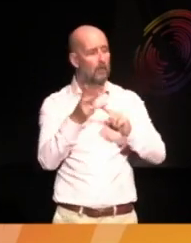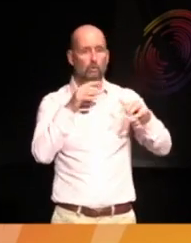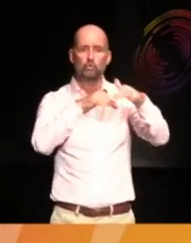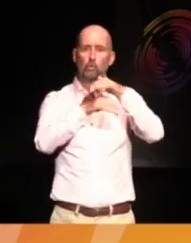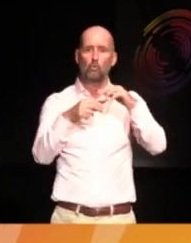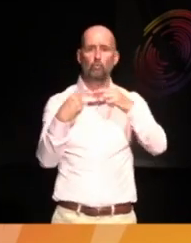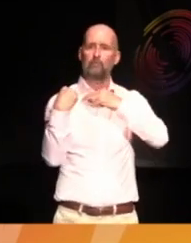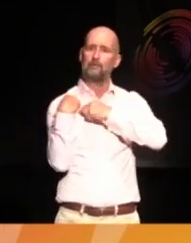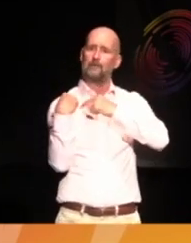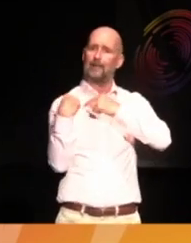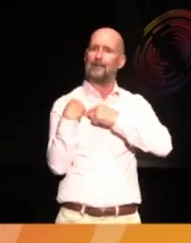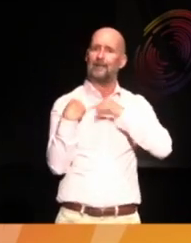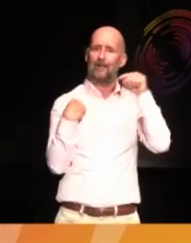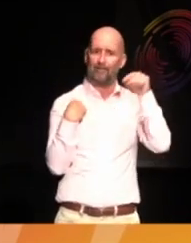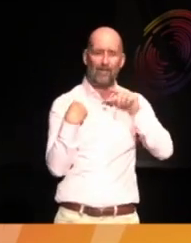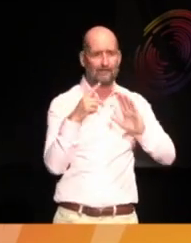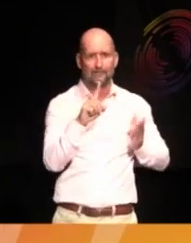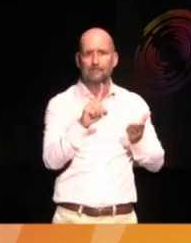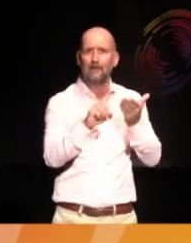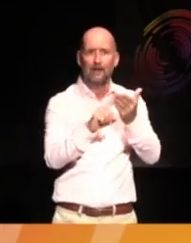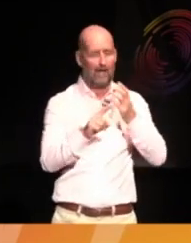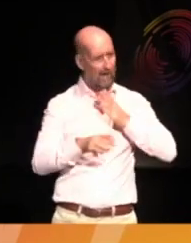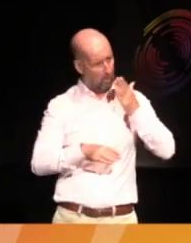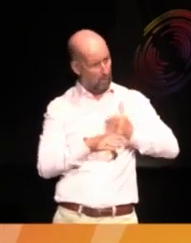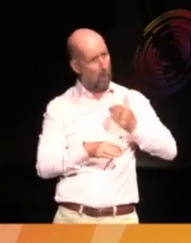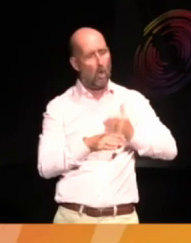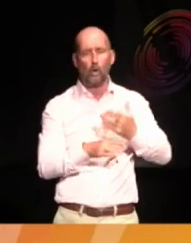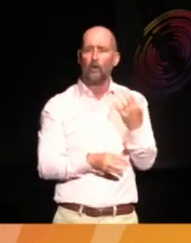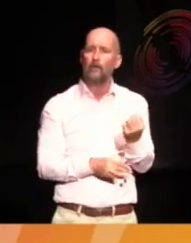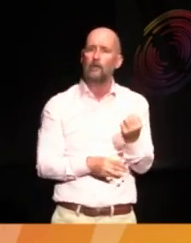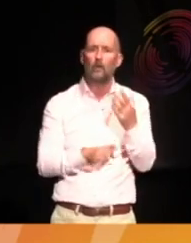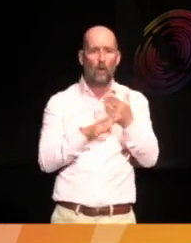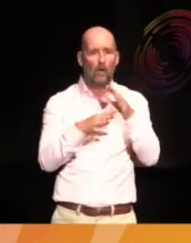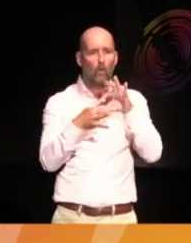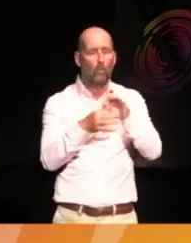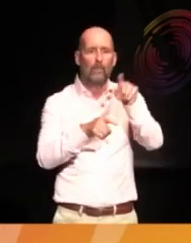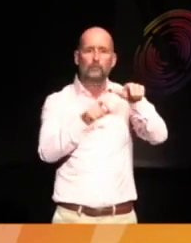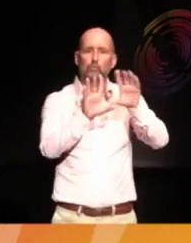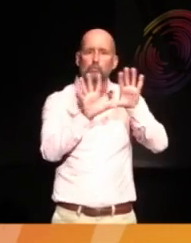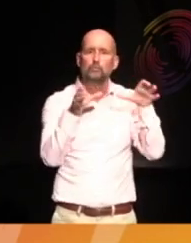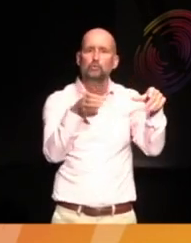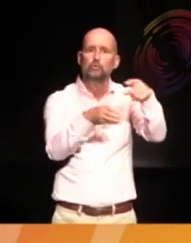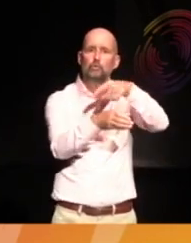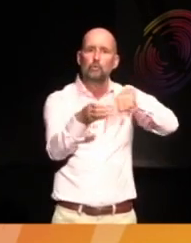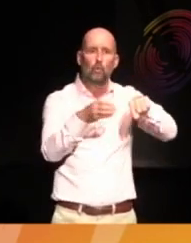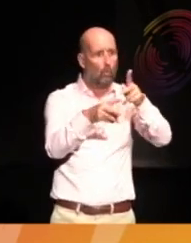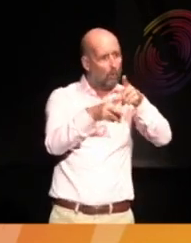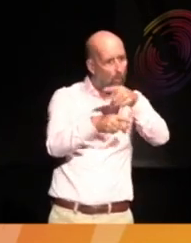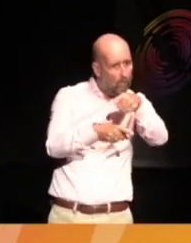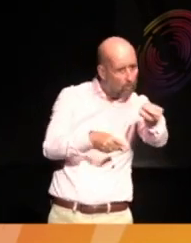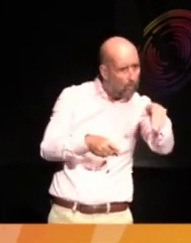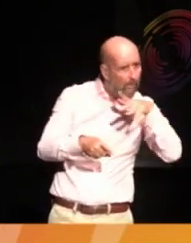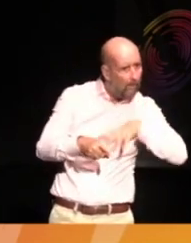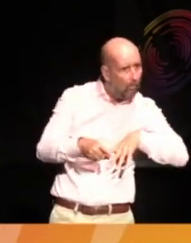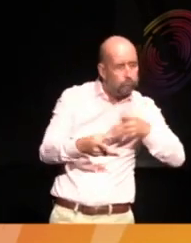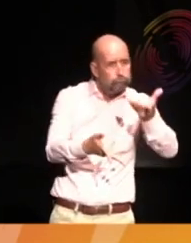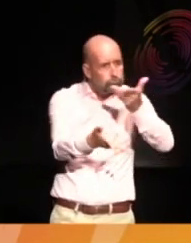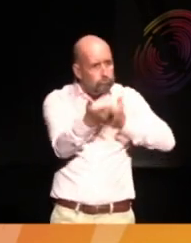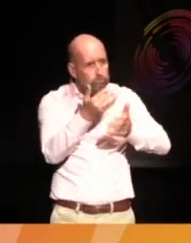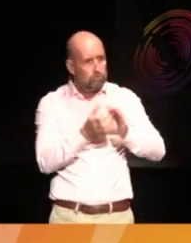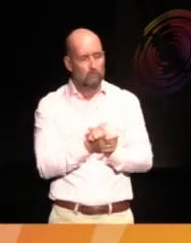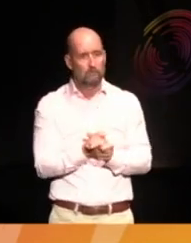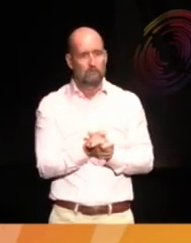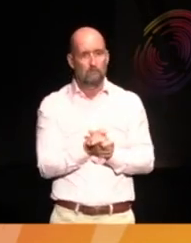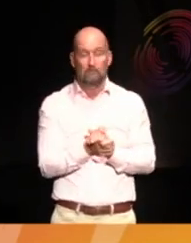is at the heart of our work. Engagement with the student body, the things people care about. It